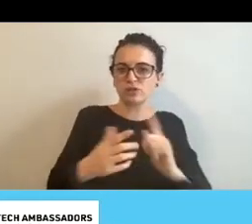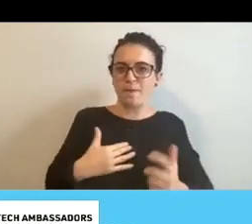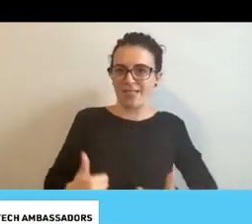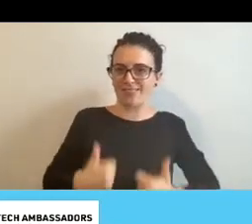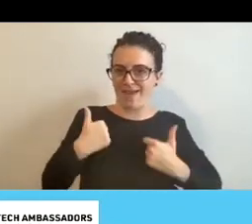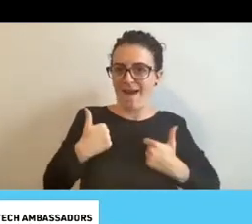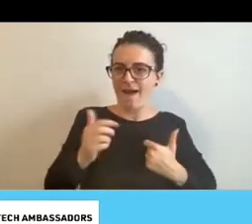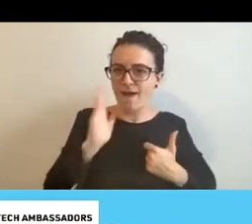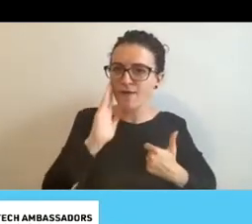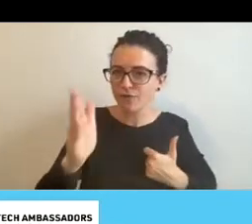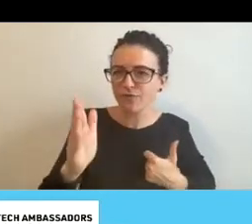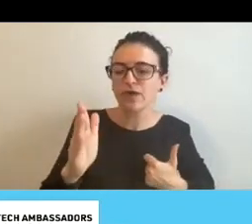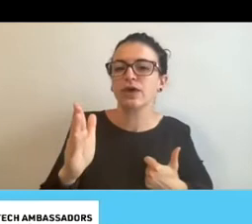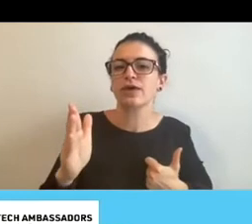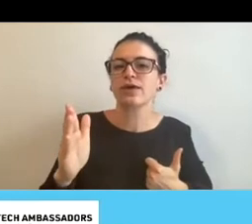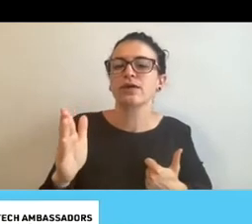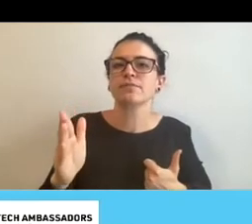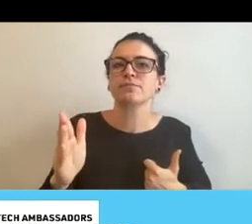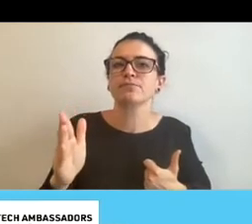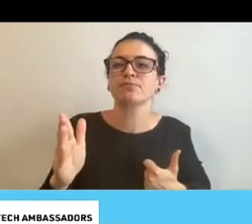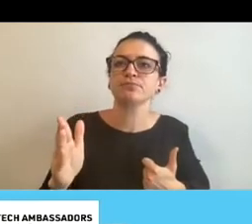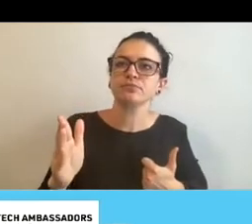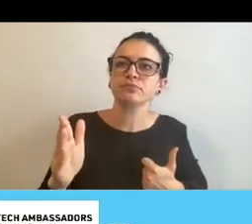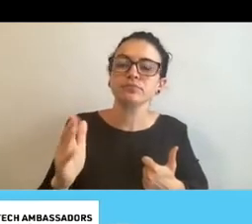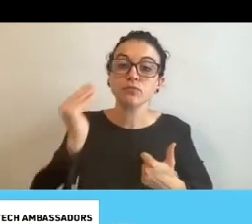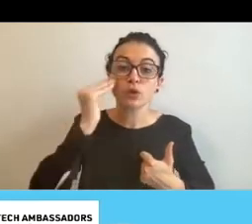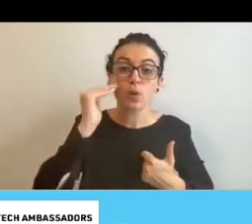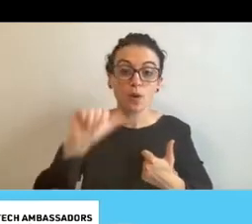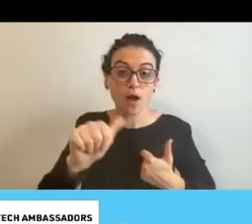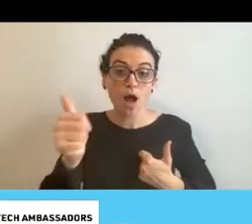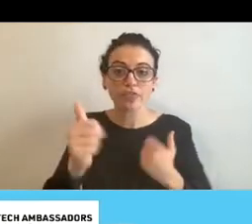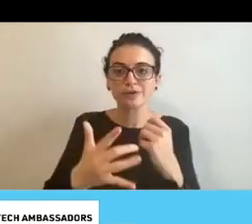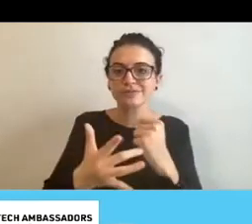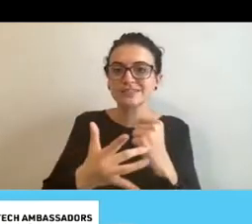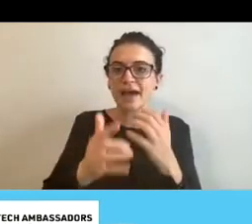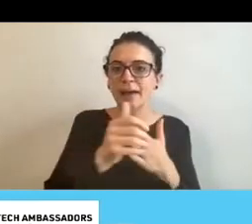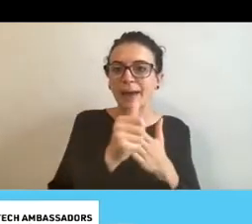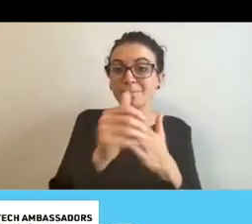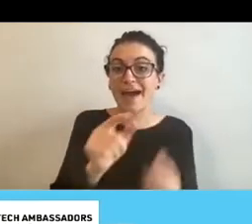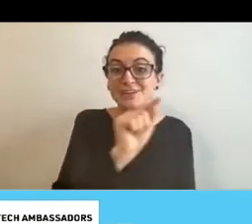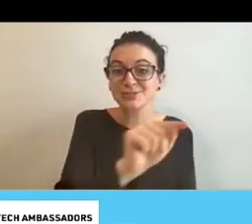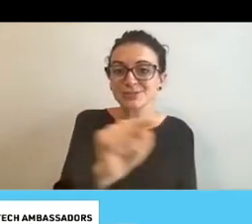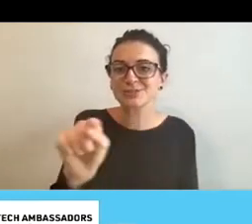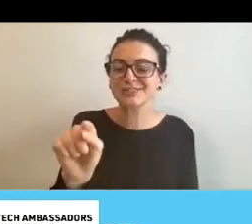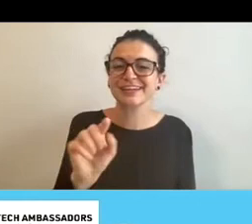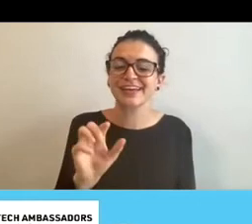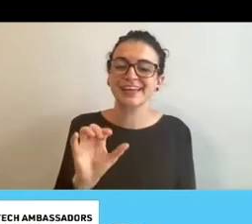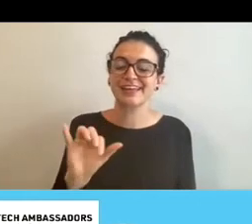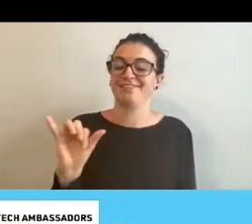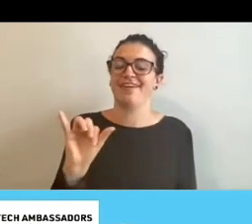uh, other tech ambassadors has just like been a